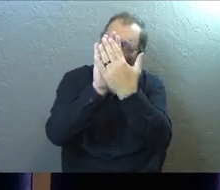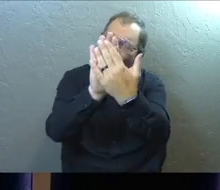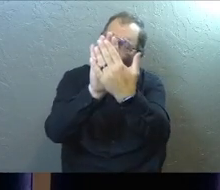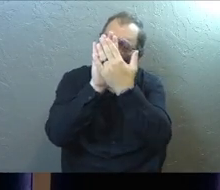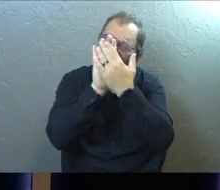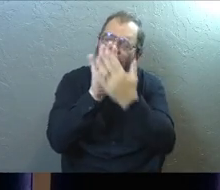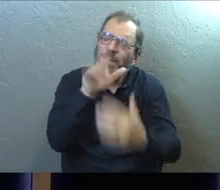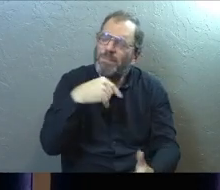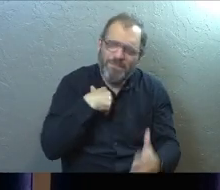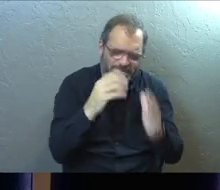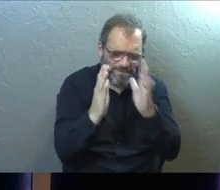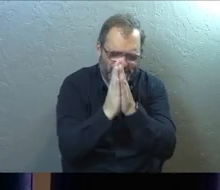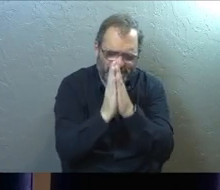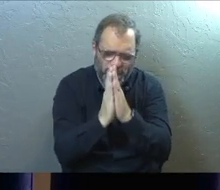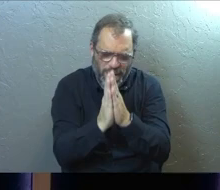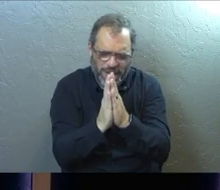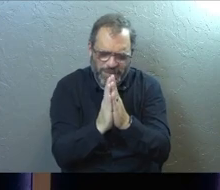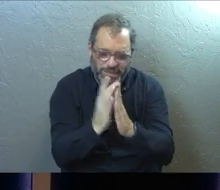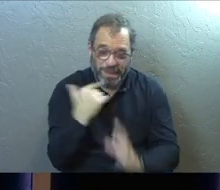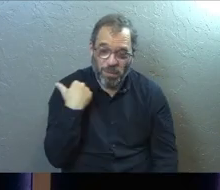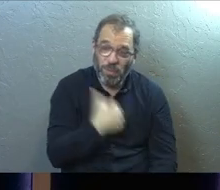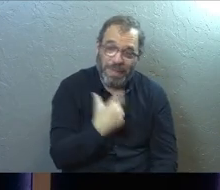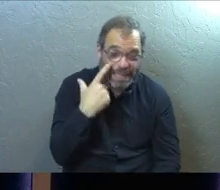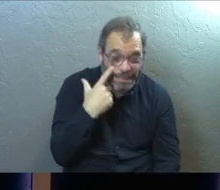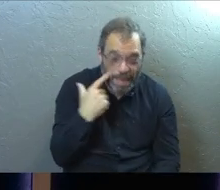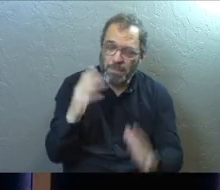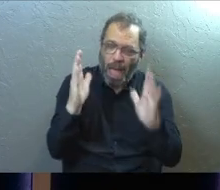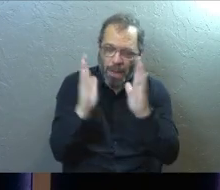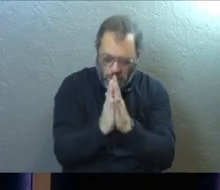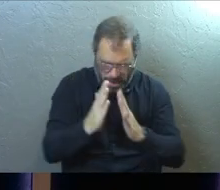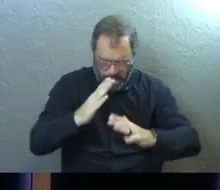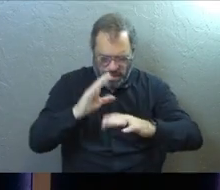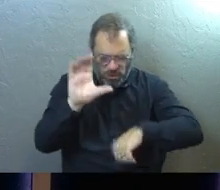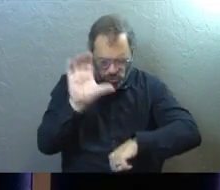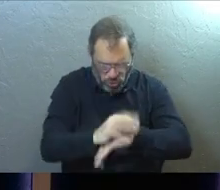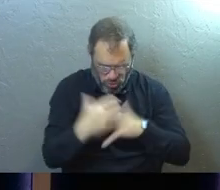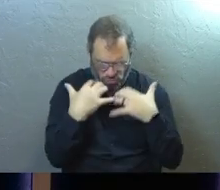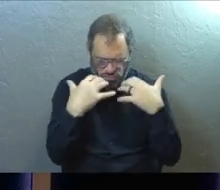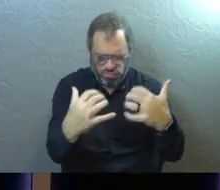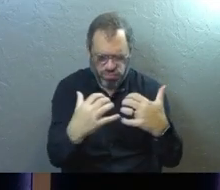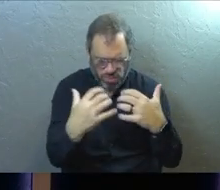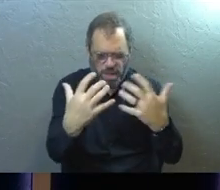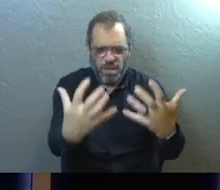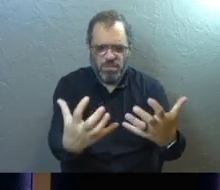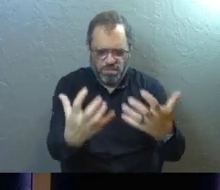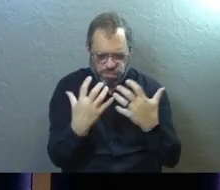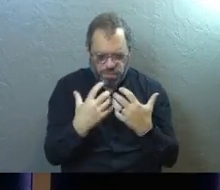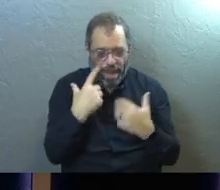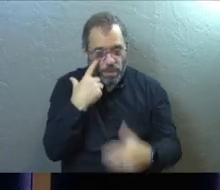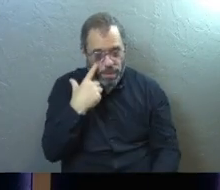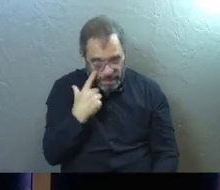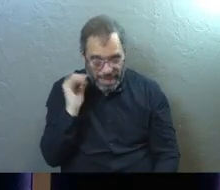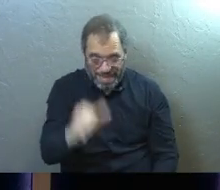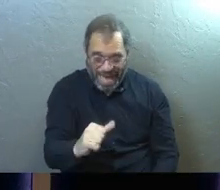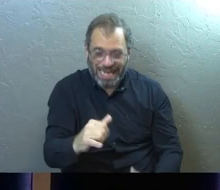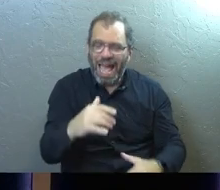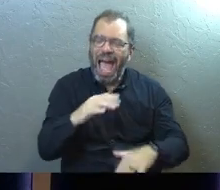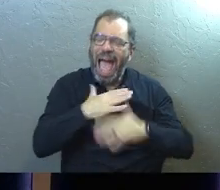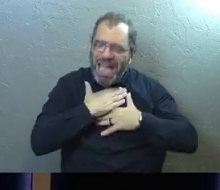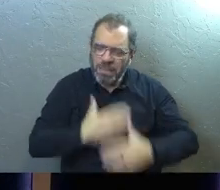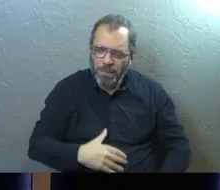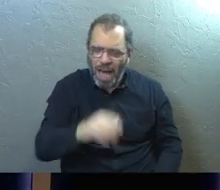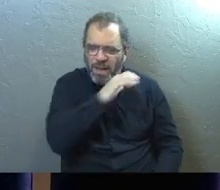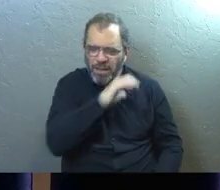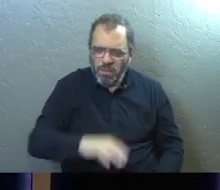God, I just, I pray that we see that and I pray that the body of Christ can come around and that we see that as the body